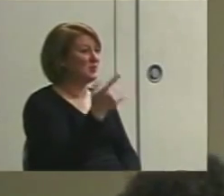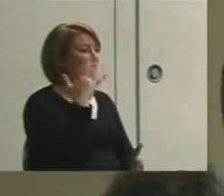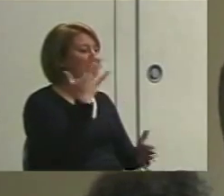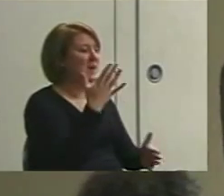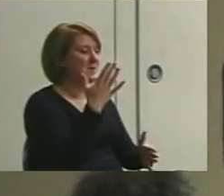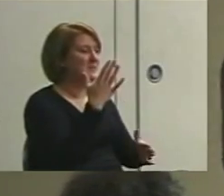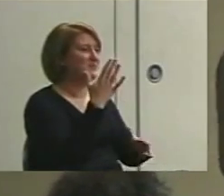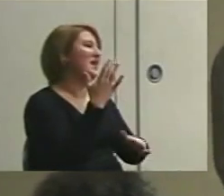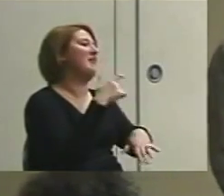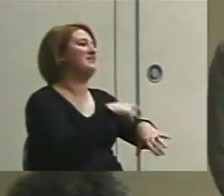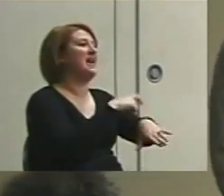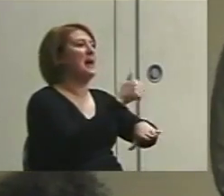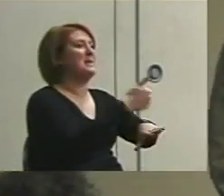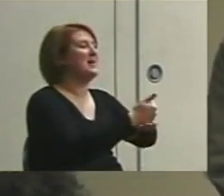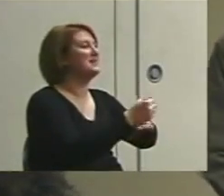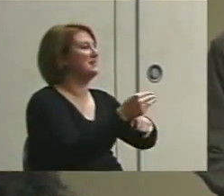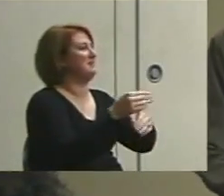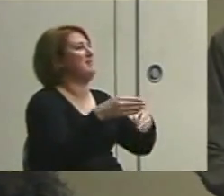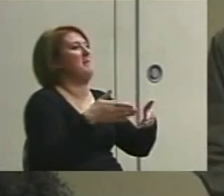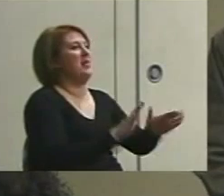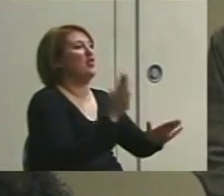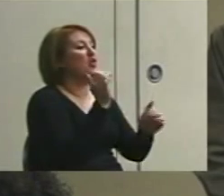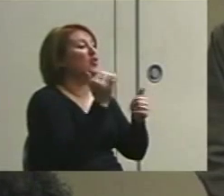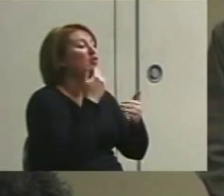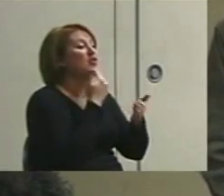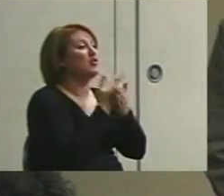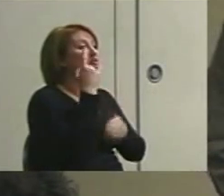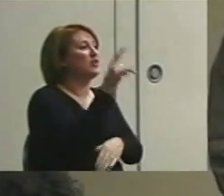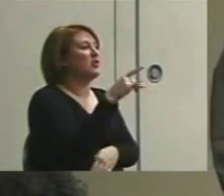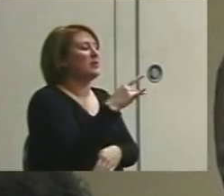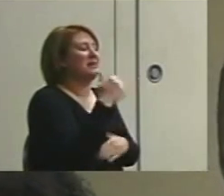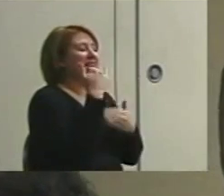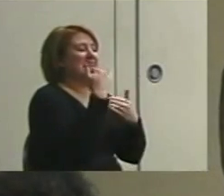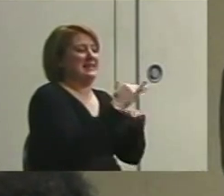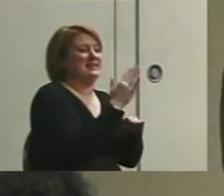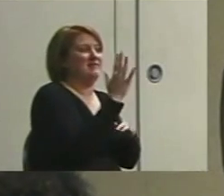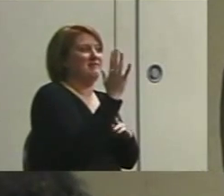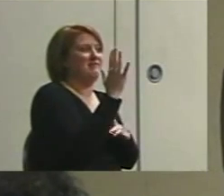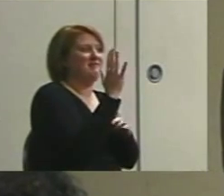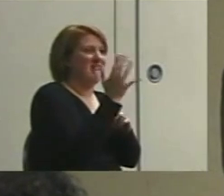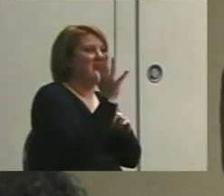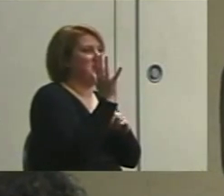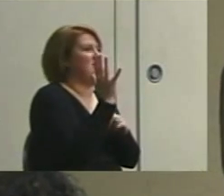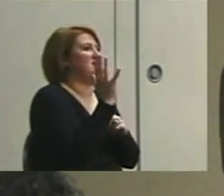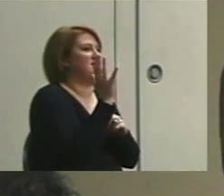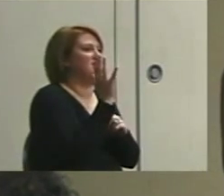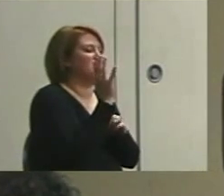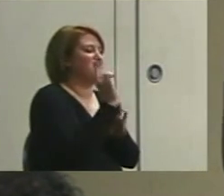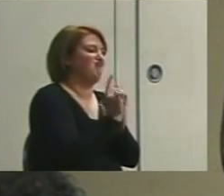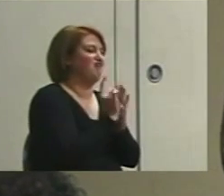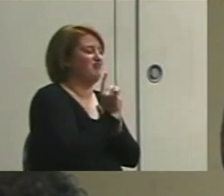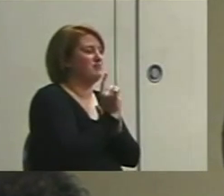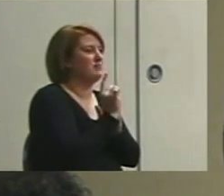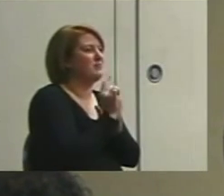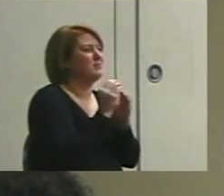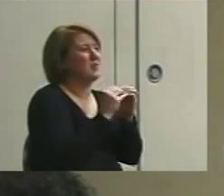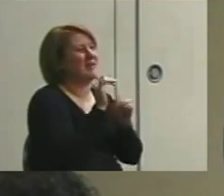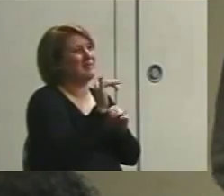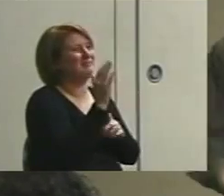time-based method good for you unless you can make it at least a five-minute interval. Probably more like 15.